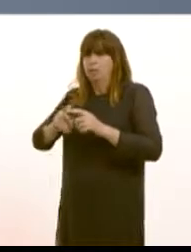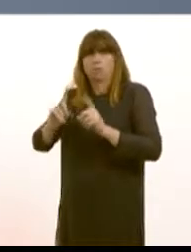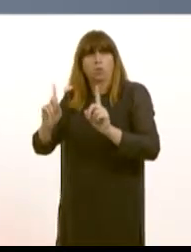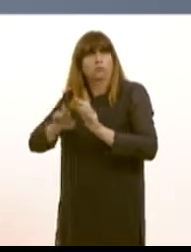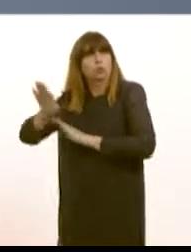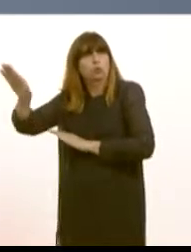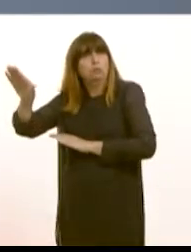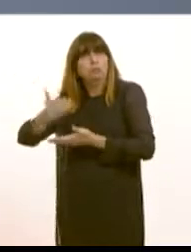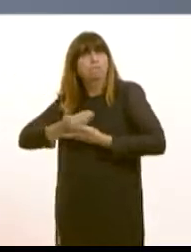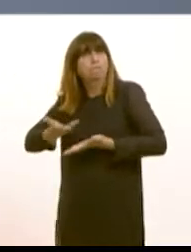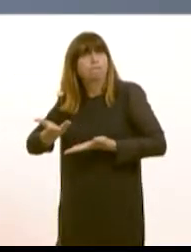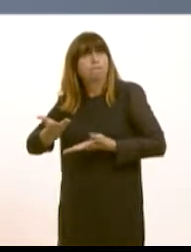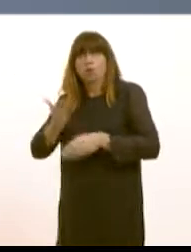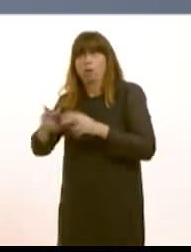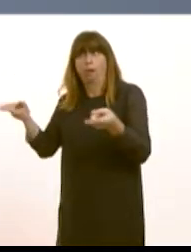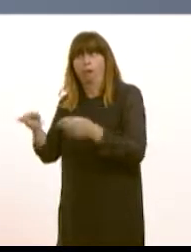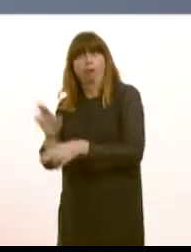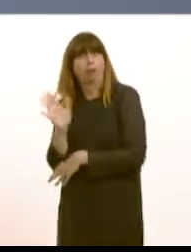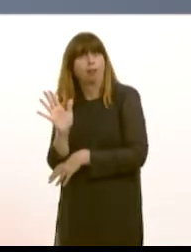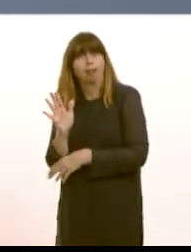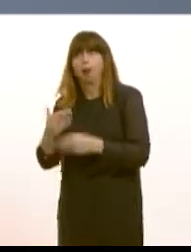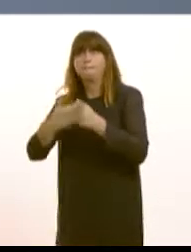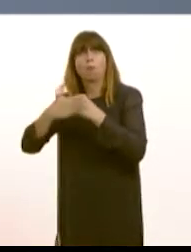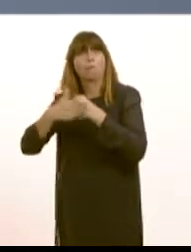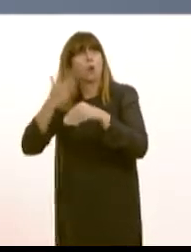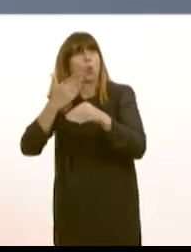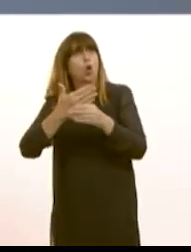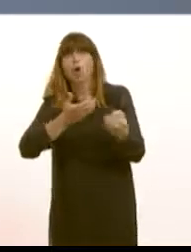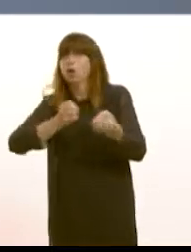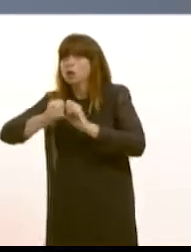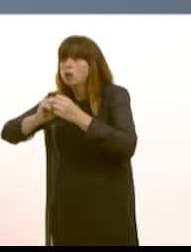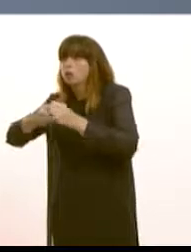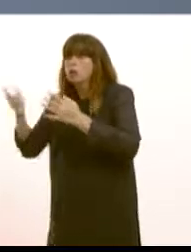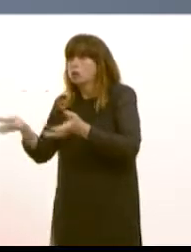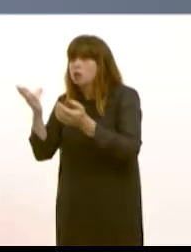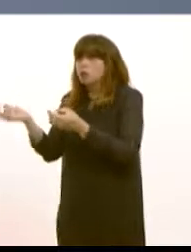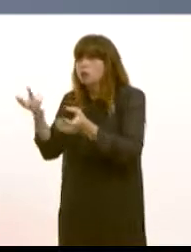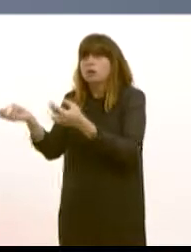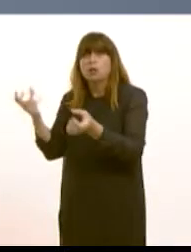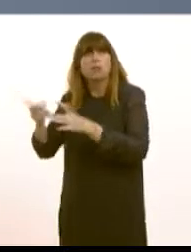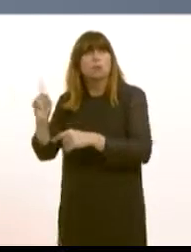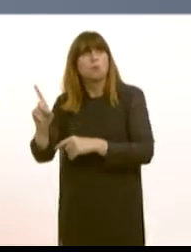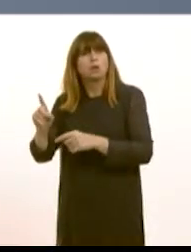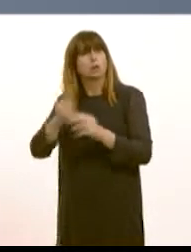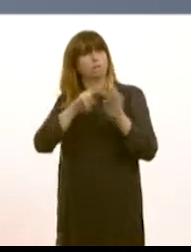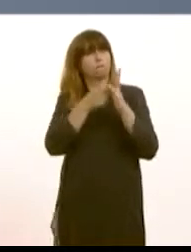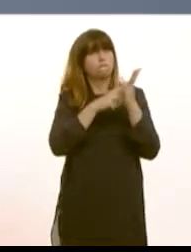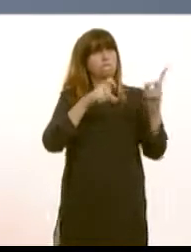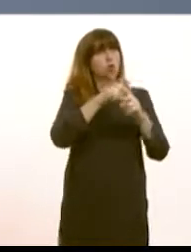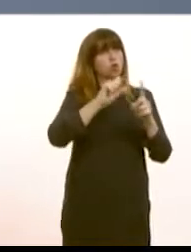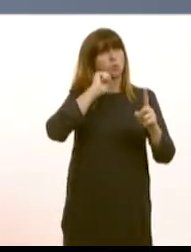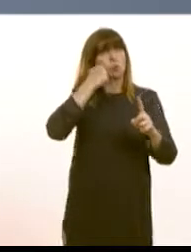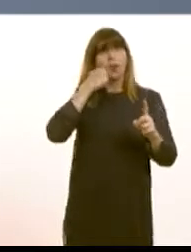plant and above all about the future viability of the plant as a working entity within the Ford manufacturing